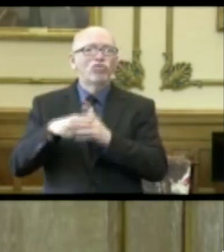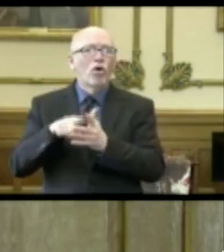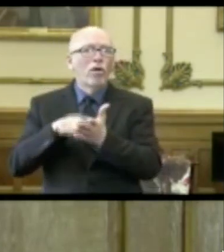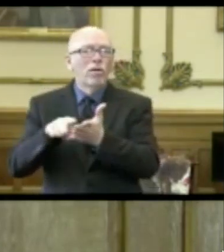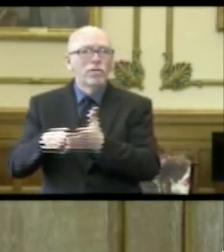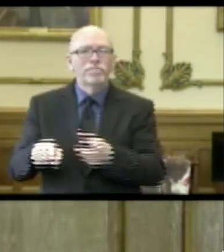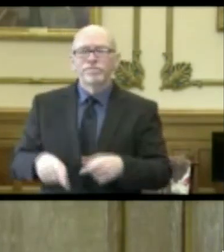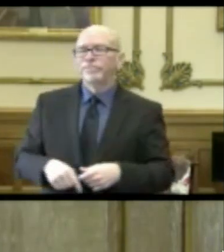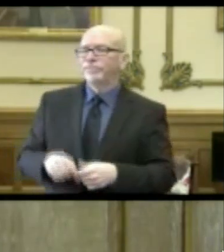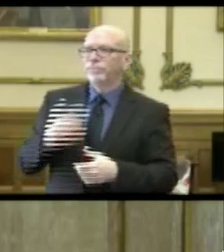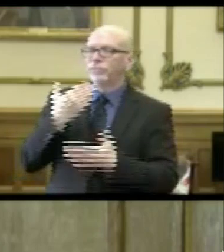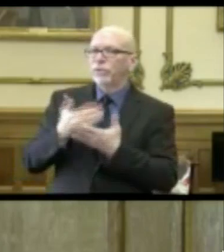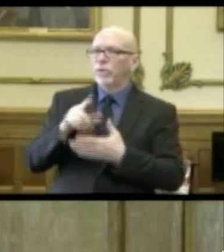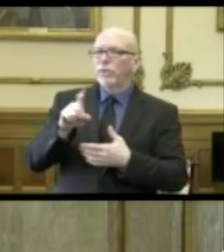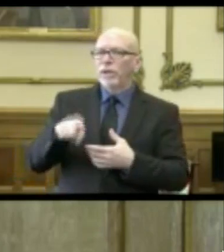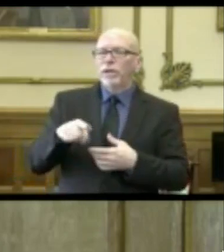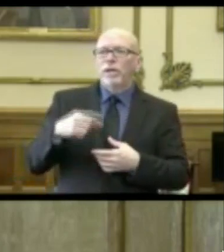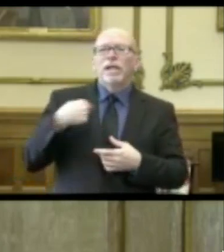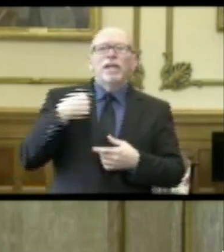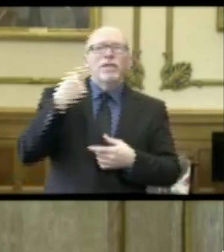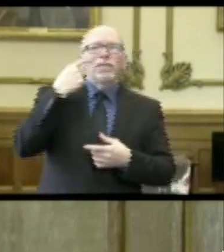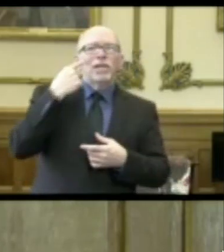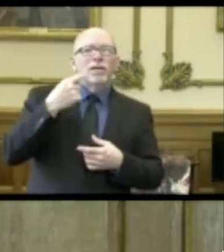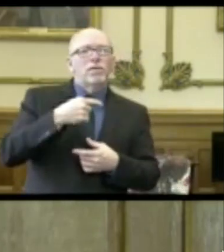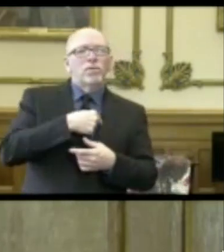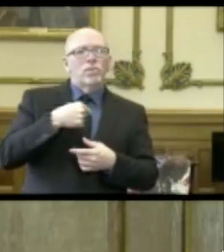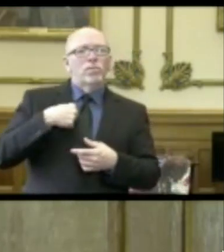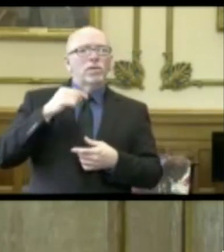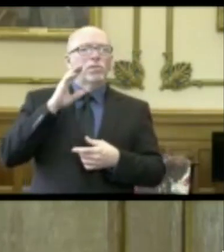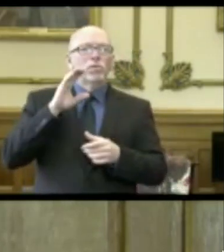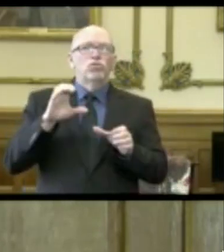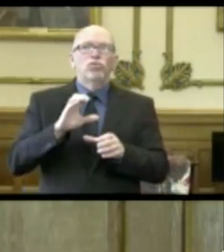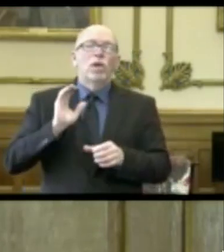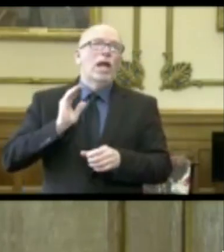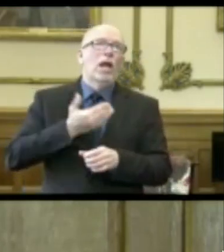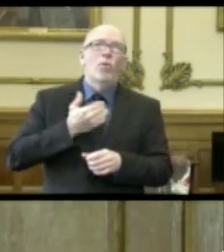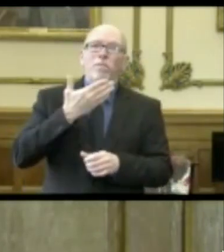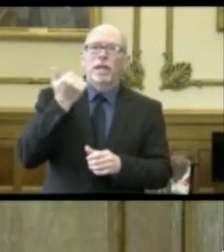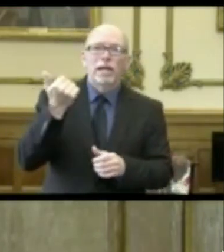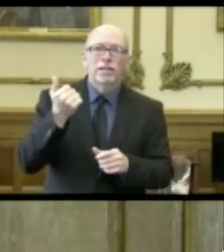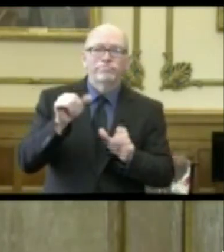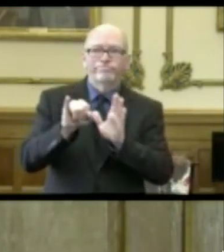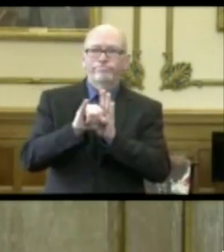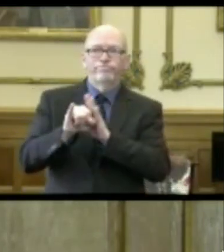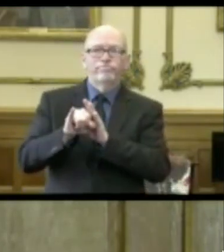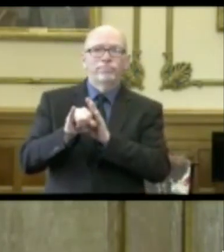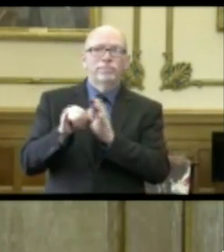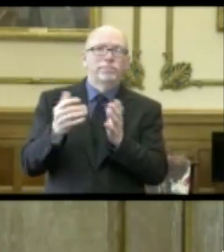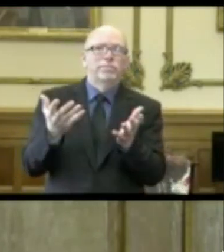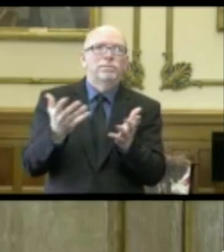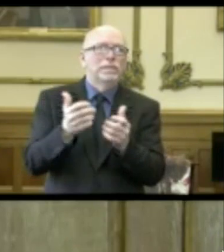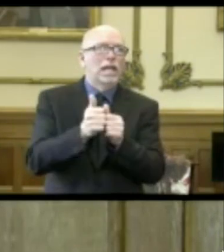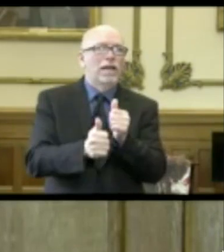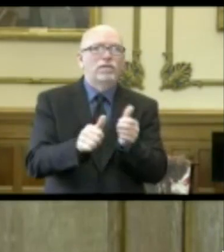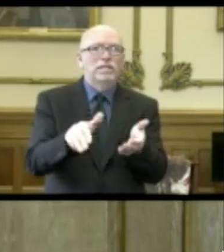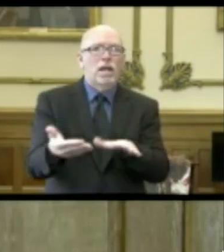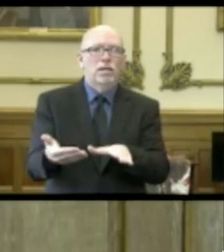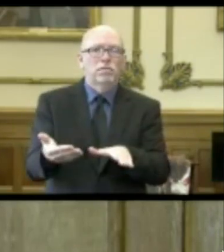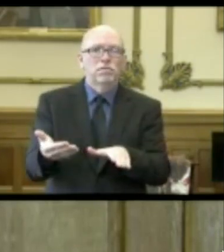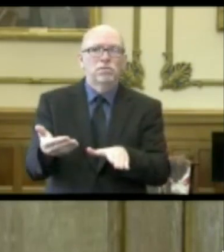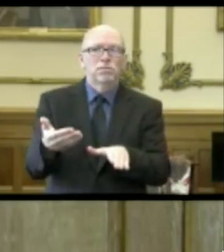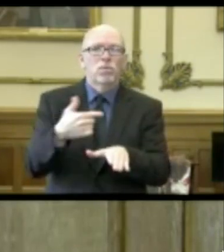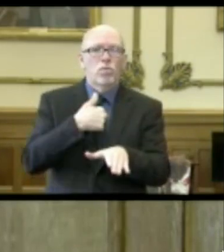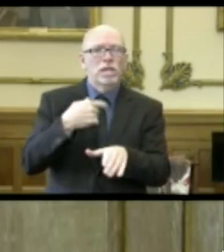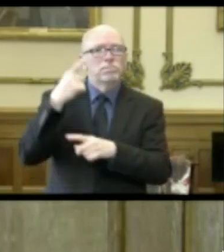It's an excellent question, and I think that we're going to do our absolute very best to identify absolutely every death that